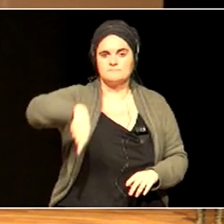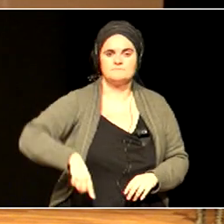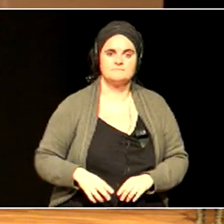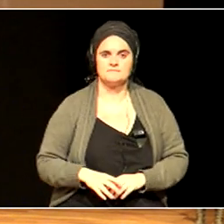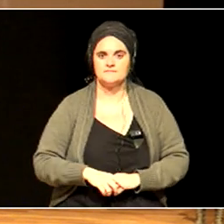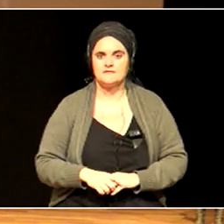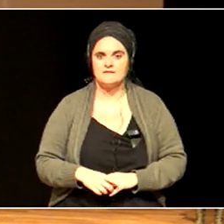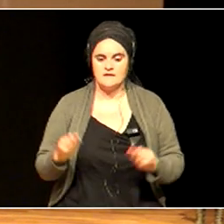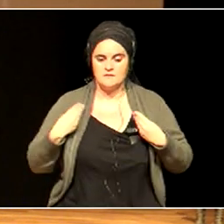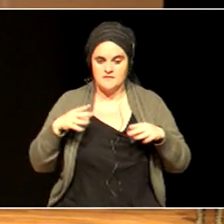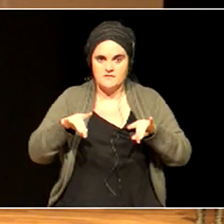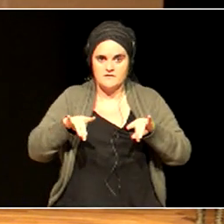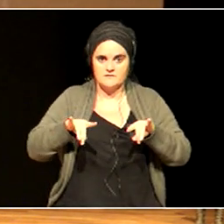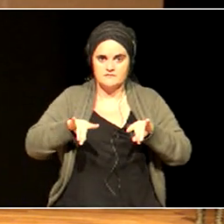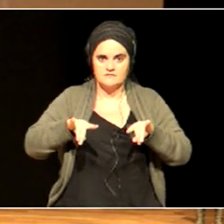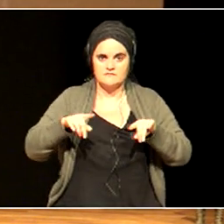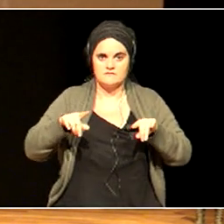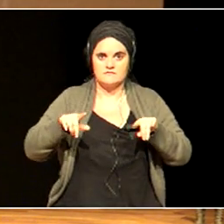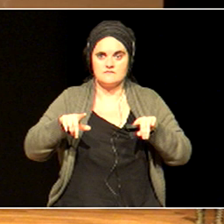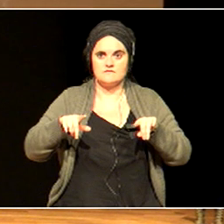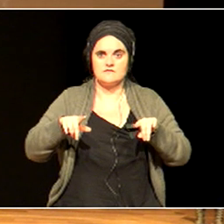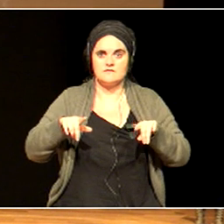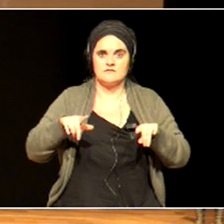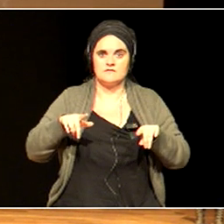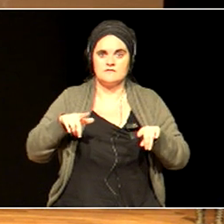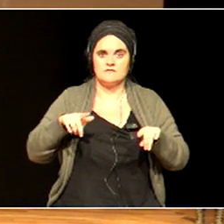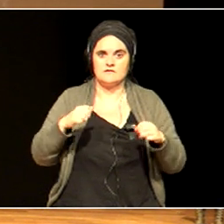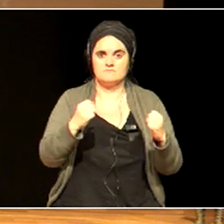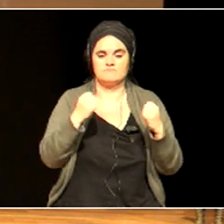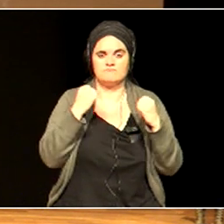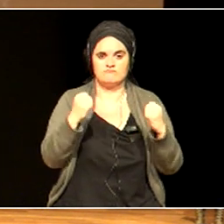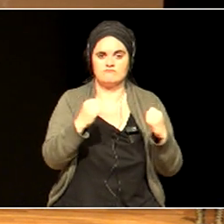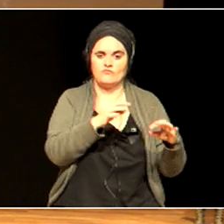Energy sources. Work and activity.